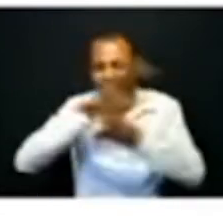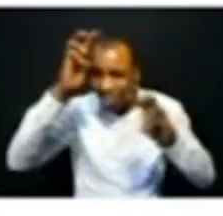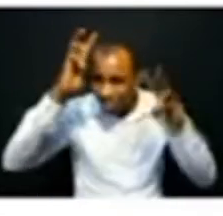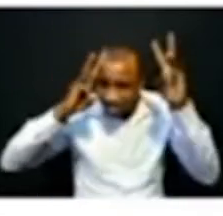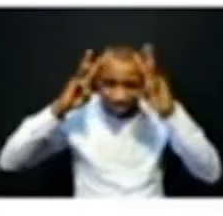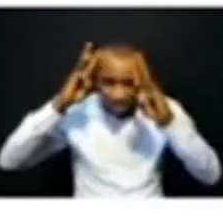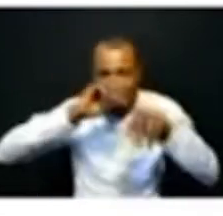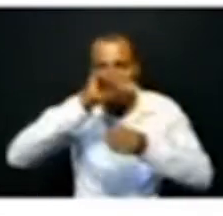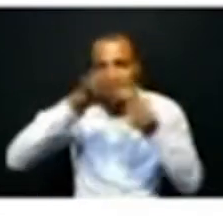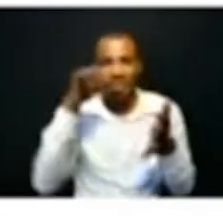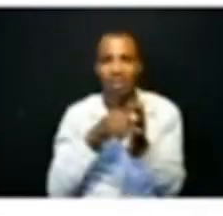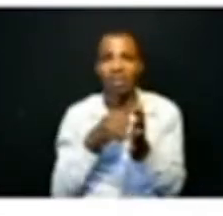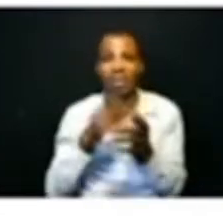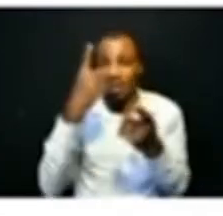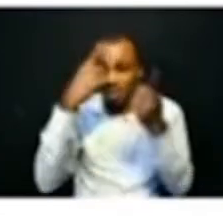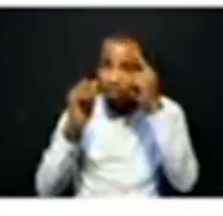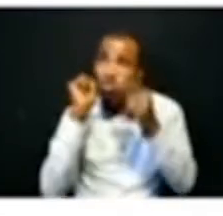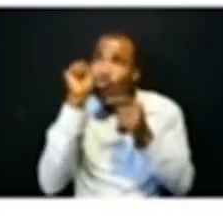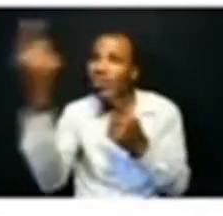tomorrow